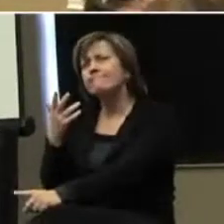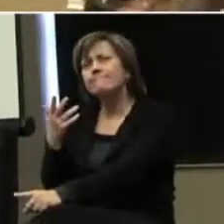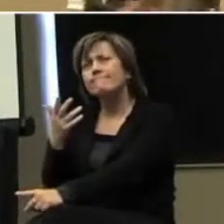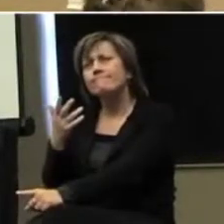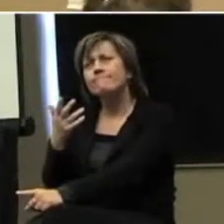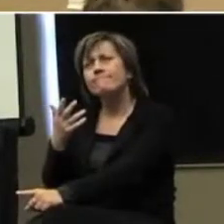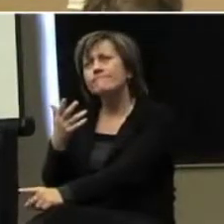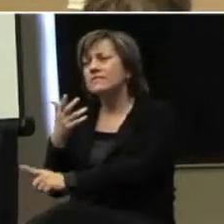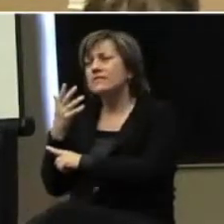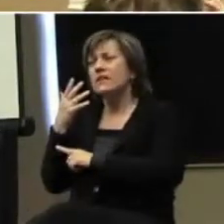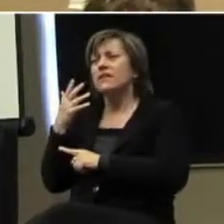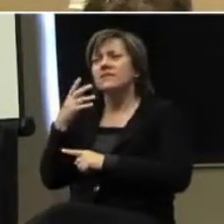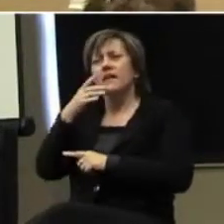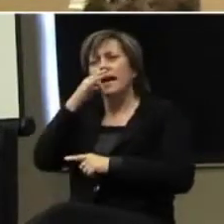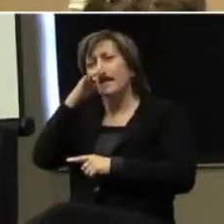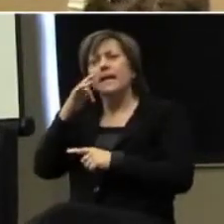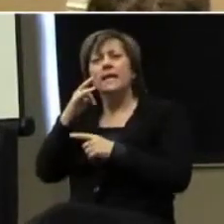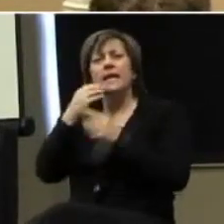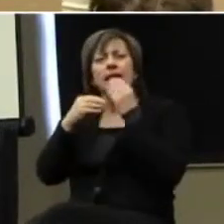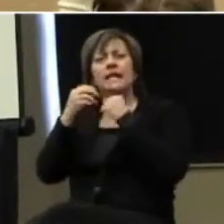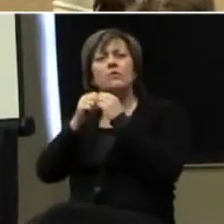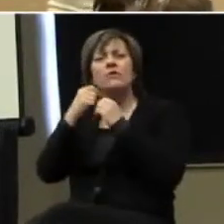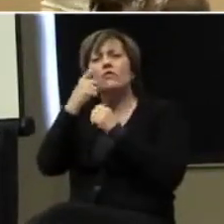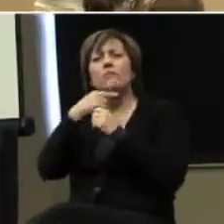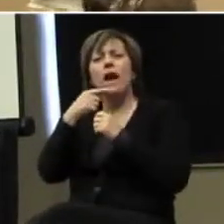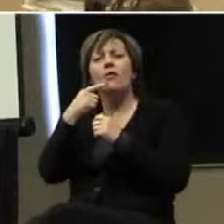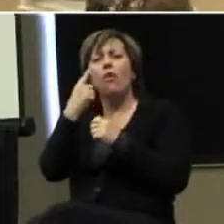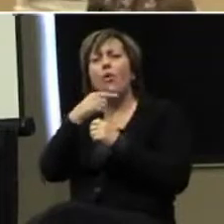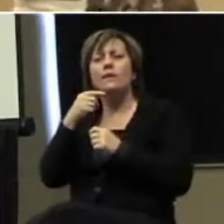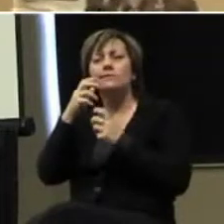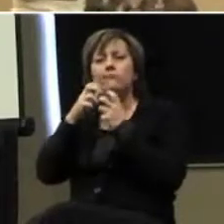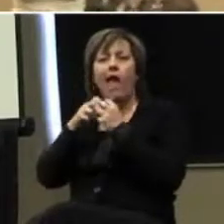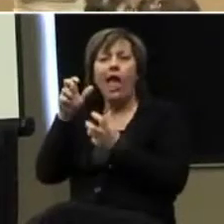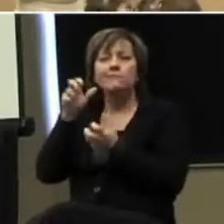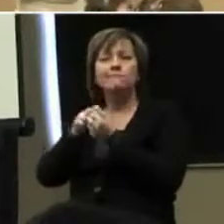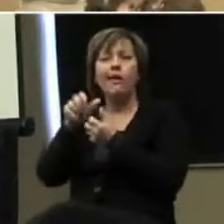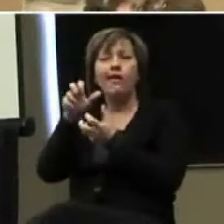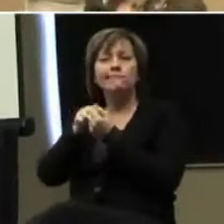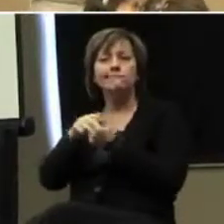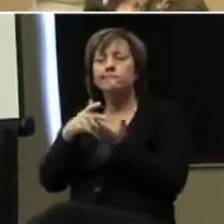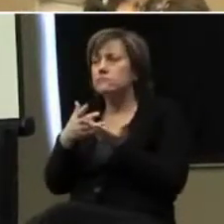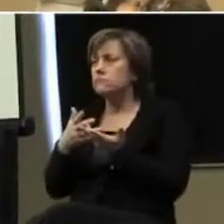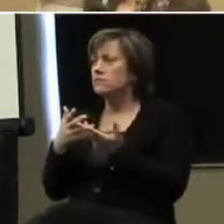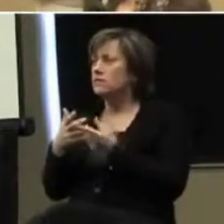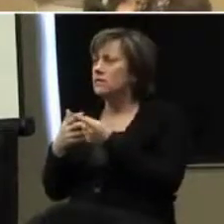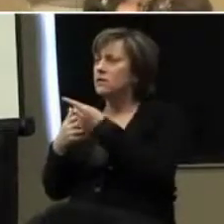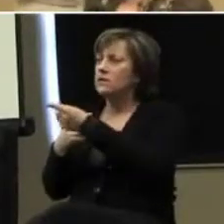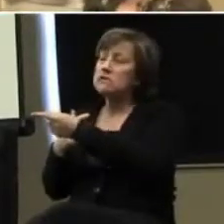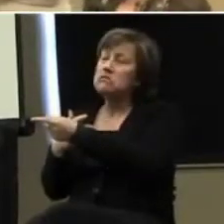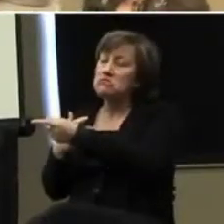Like a kid eating with their mouth open or? No? Dog poop?